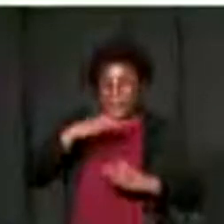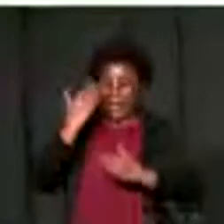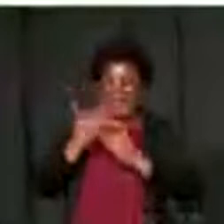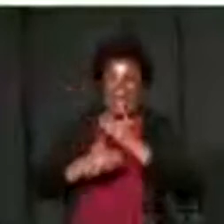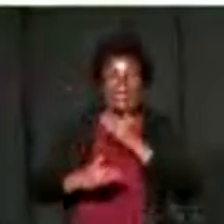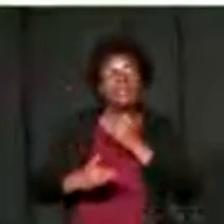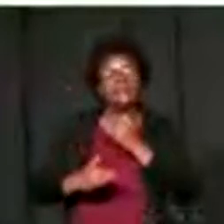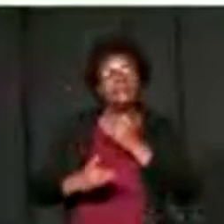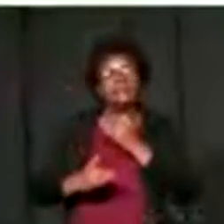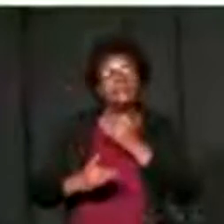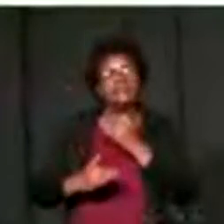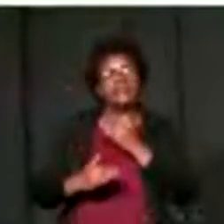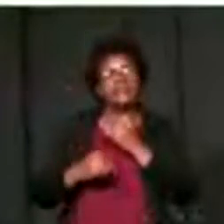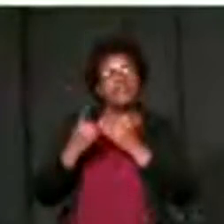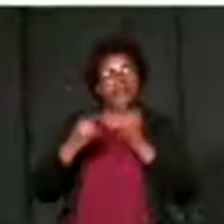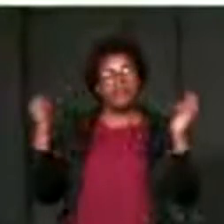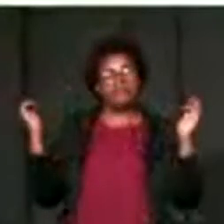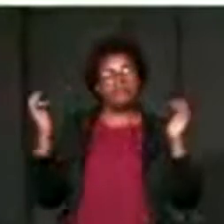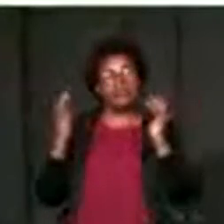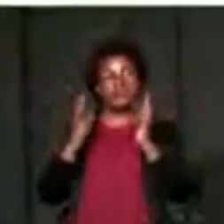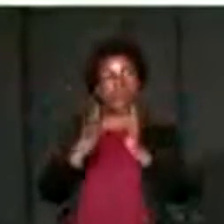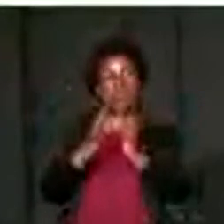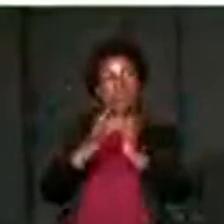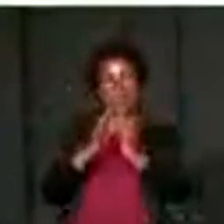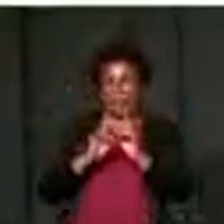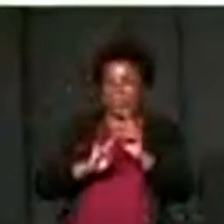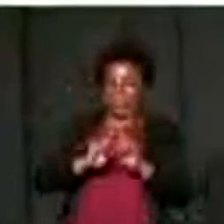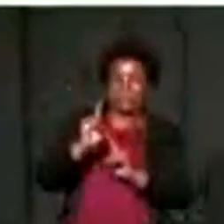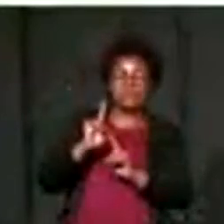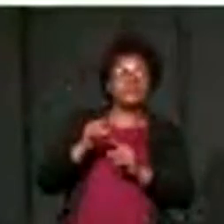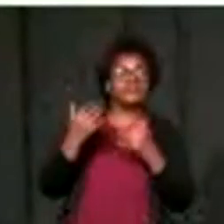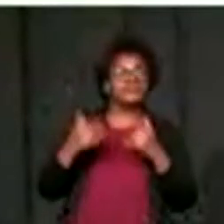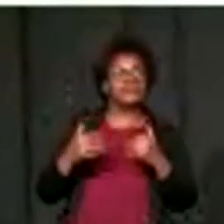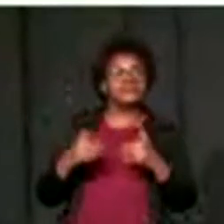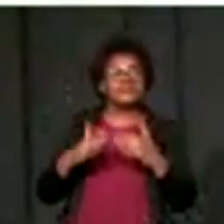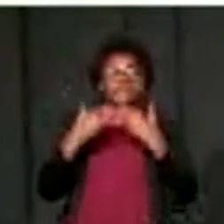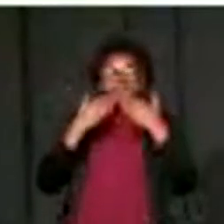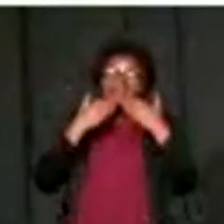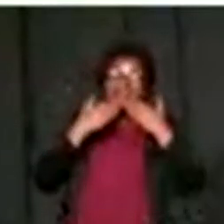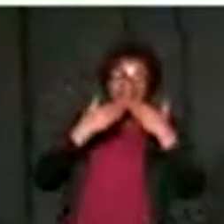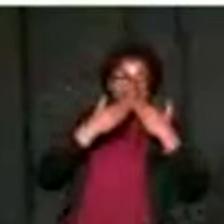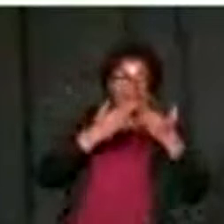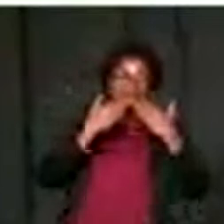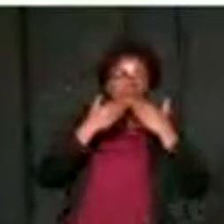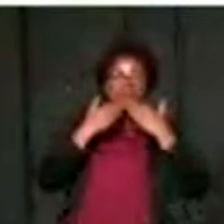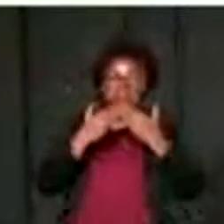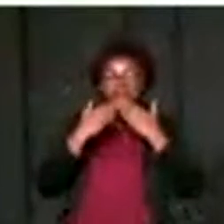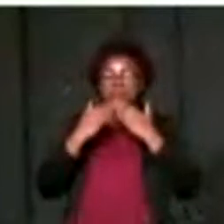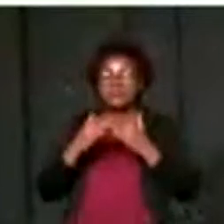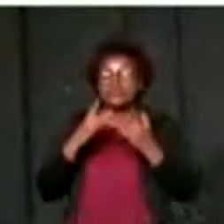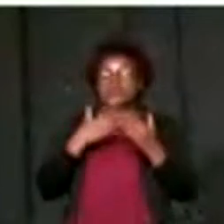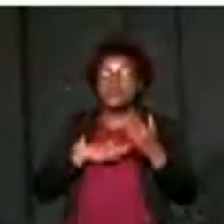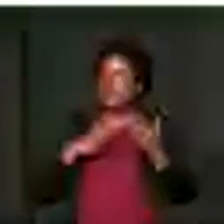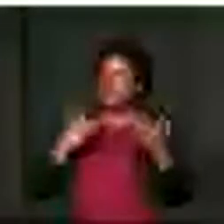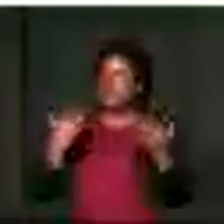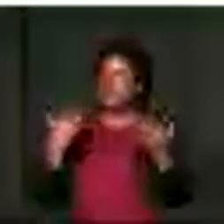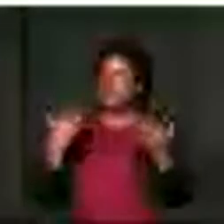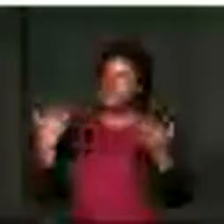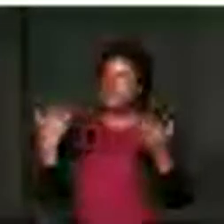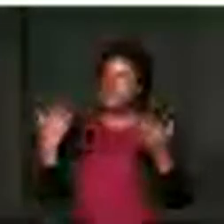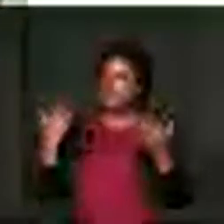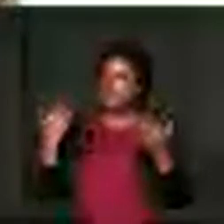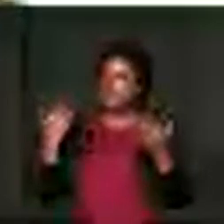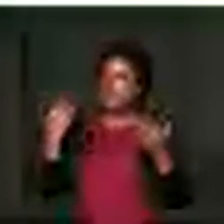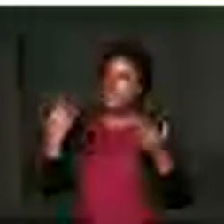basic education sector, Lekotla. And I wish to thank everyone of you who has been part of this important, very